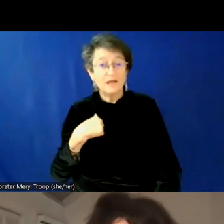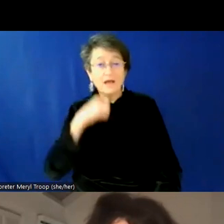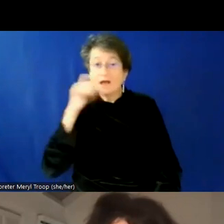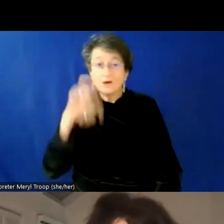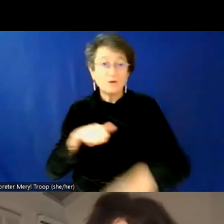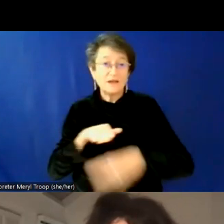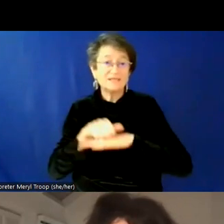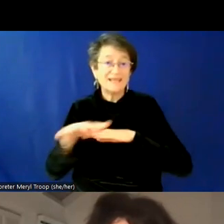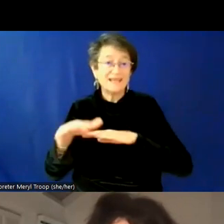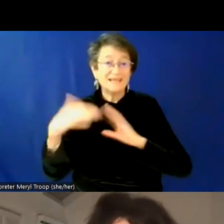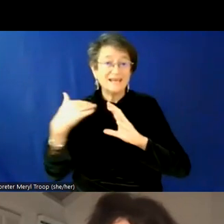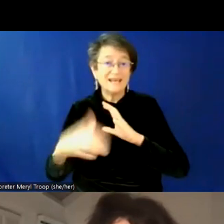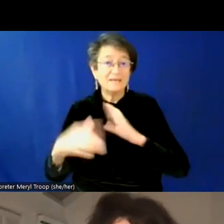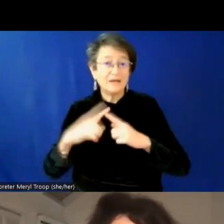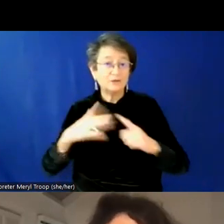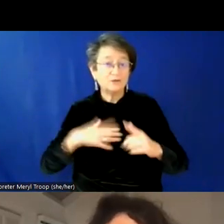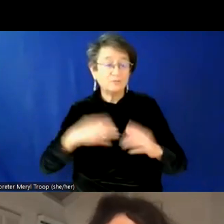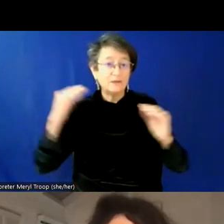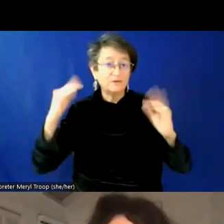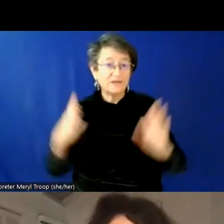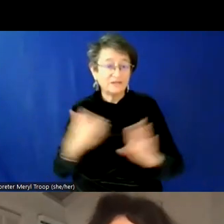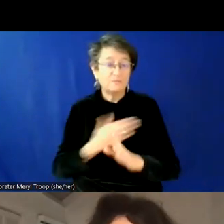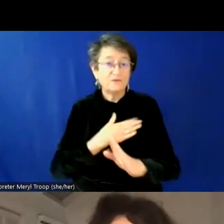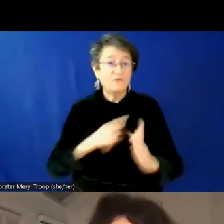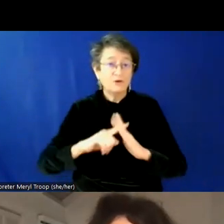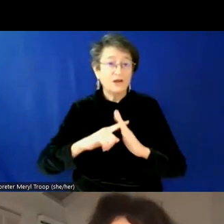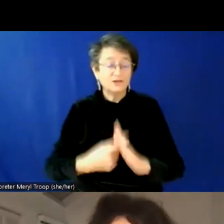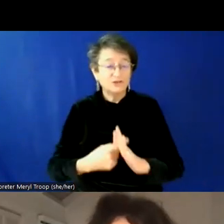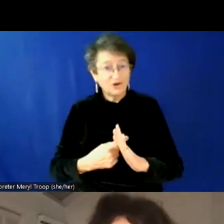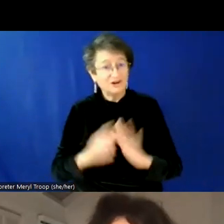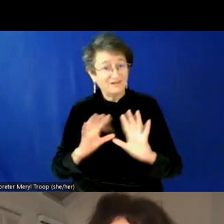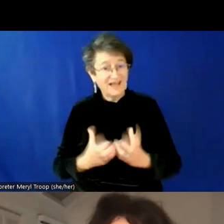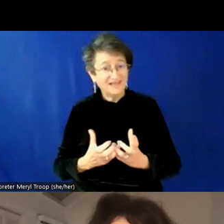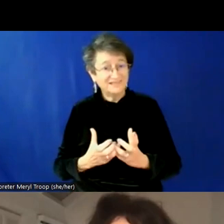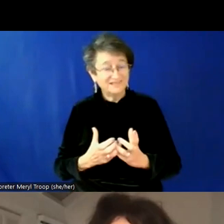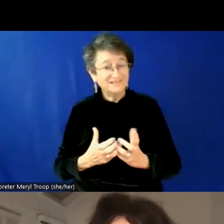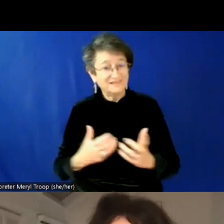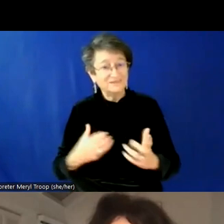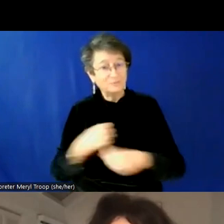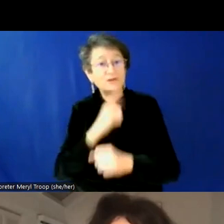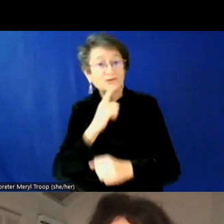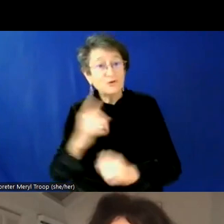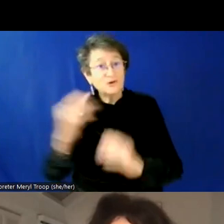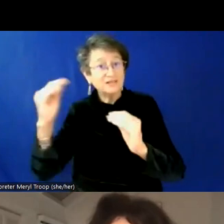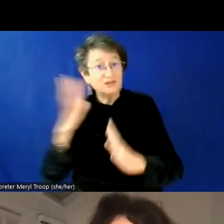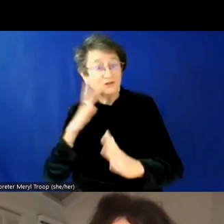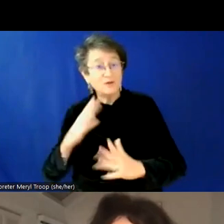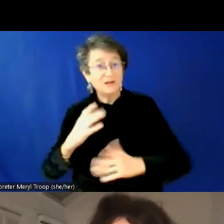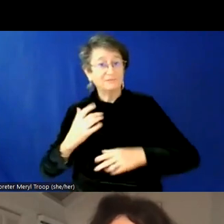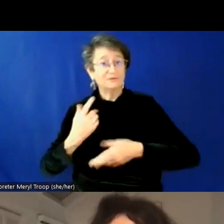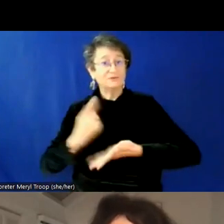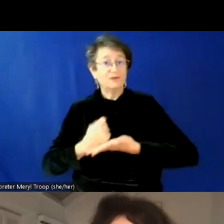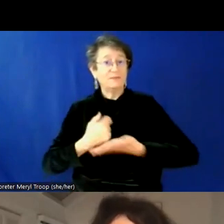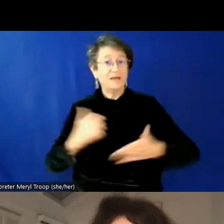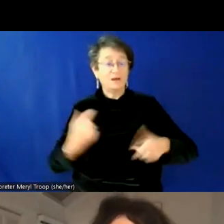professor before I start a class to make sure that they're going to treat me appropriately. Um, I don't see my existence debated as a cost